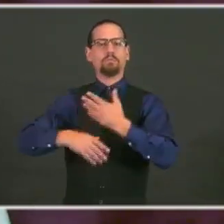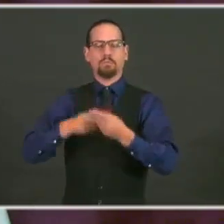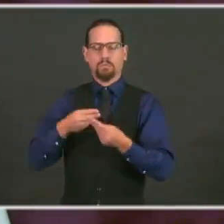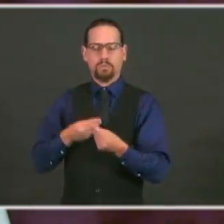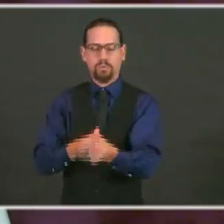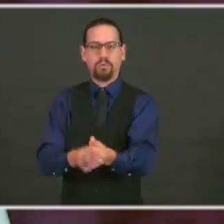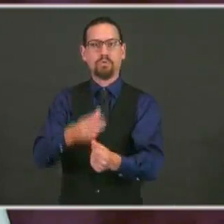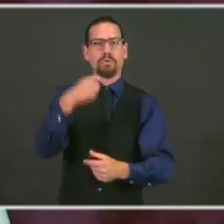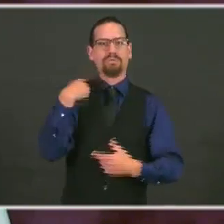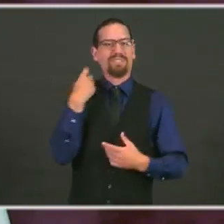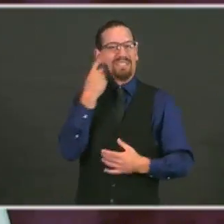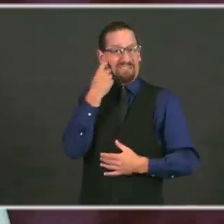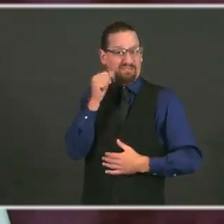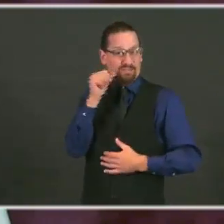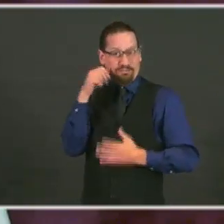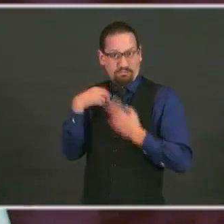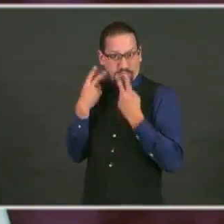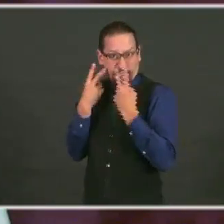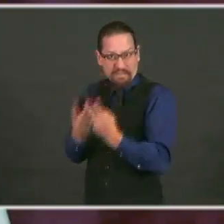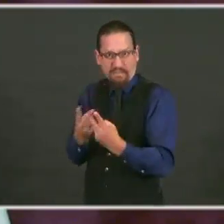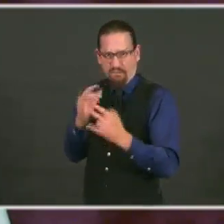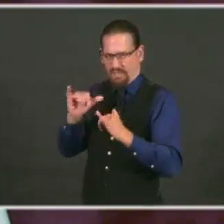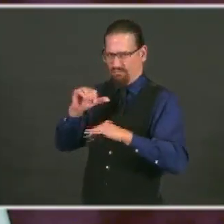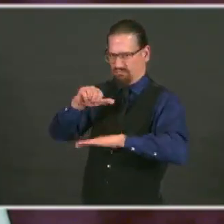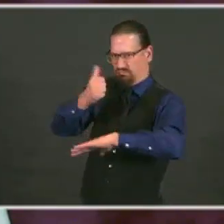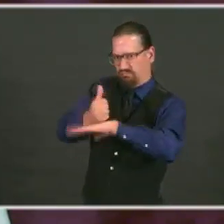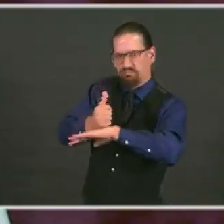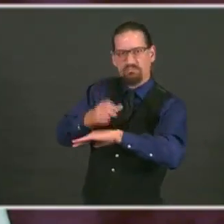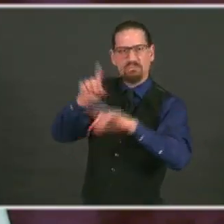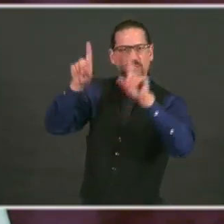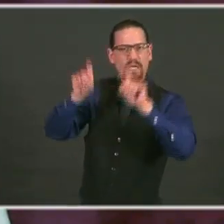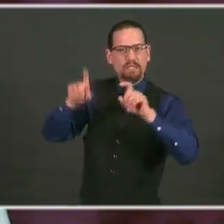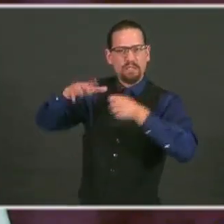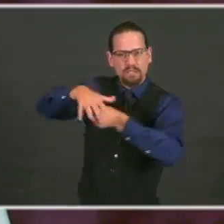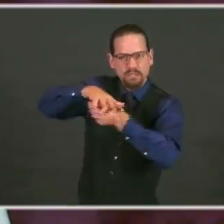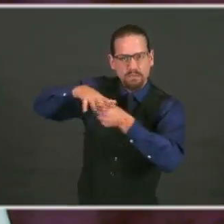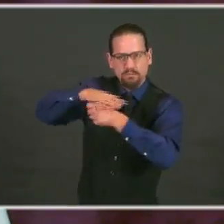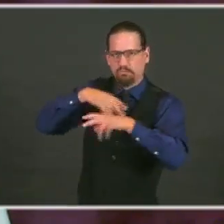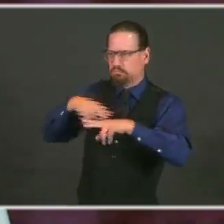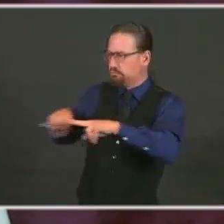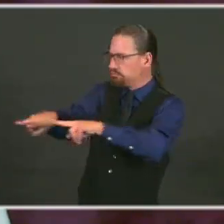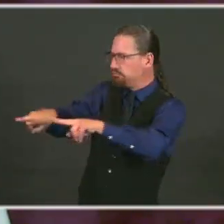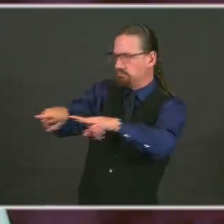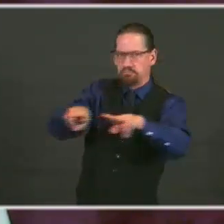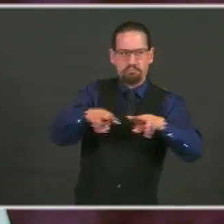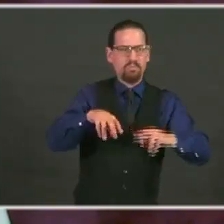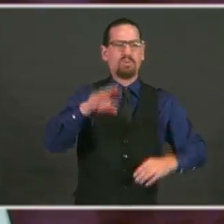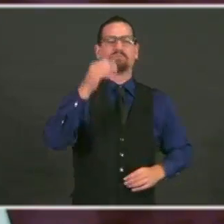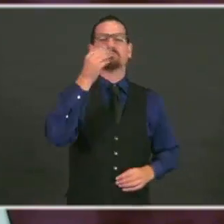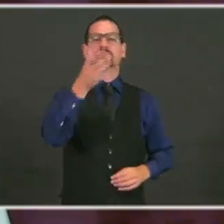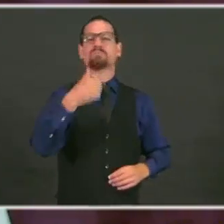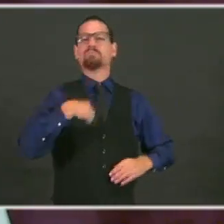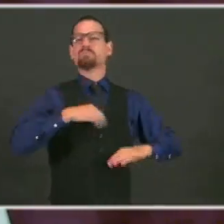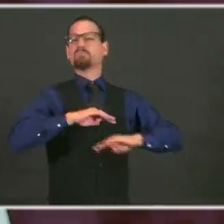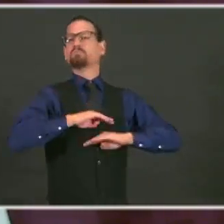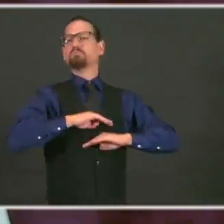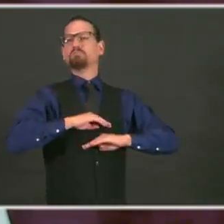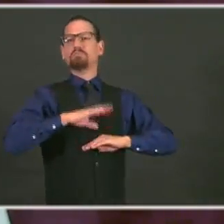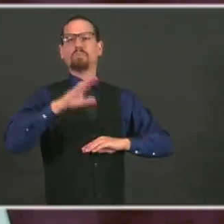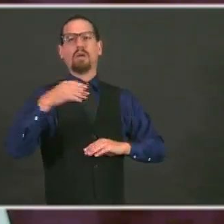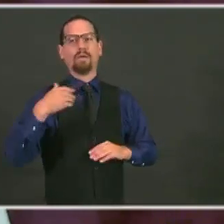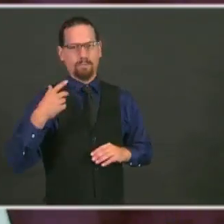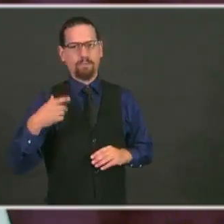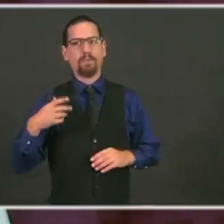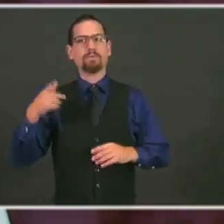our testing and contact tracing system. The superintendent out there got herself tested as a precaution. She was asymptomatic. She went